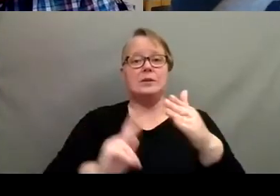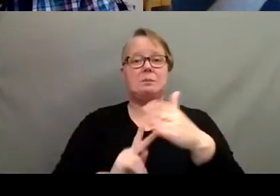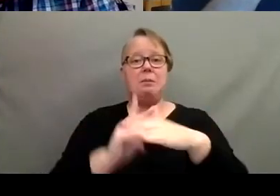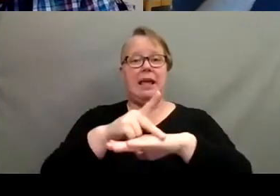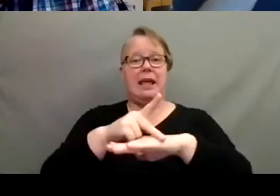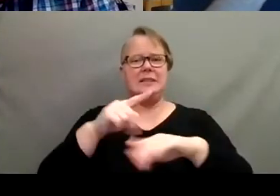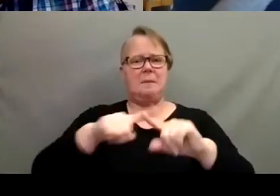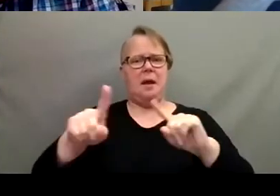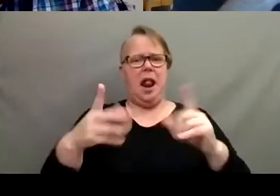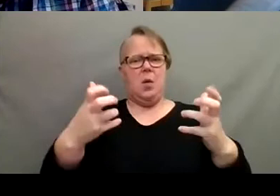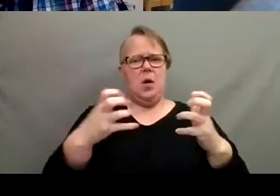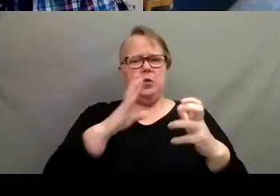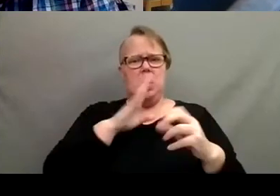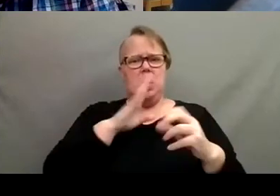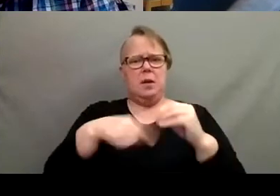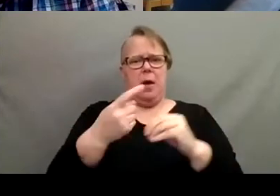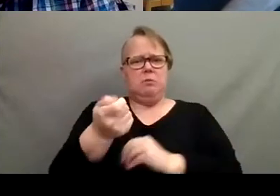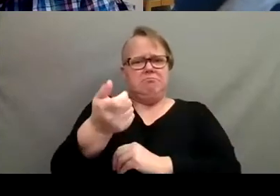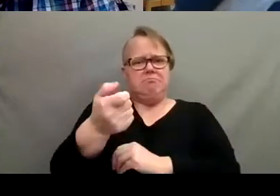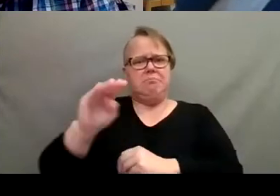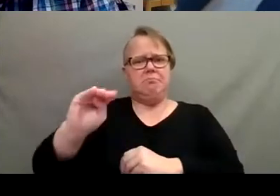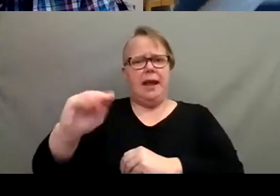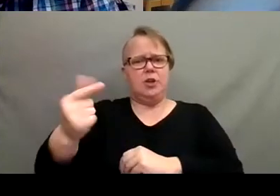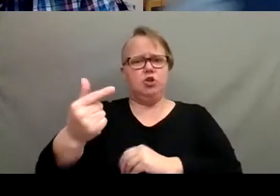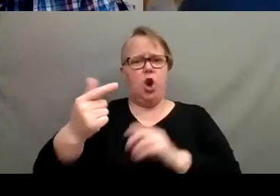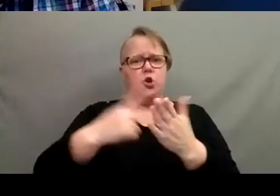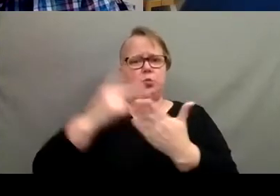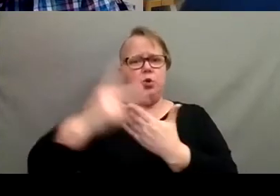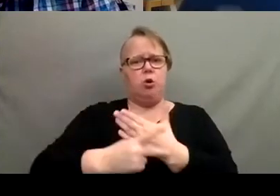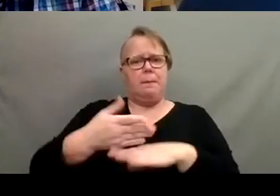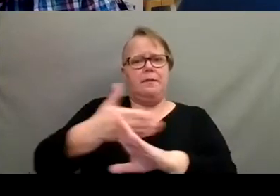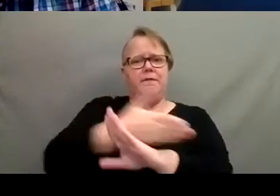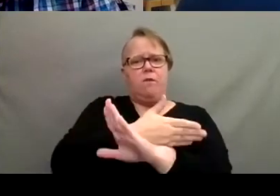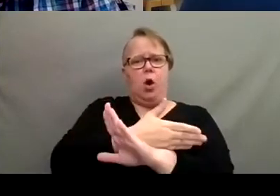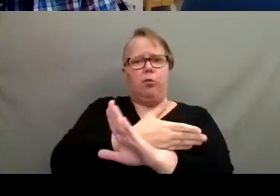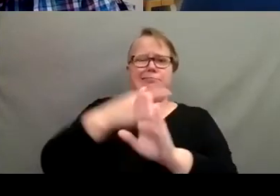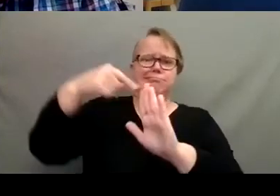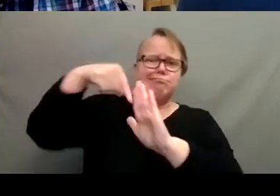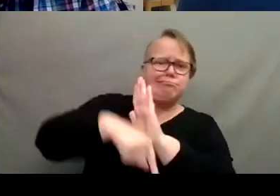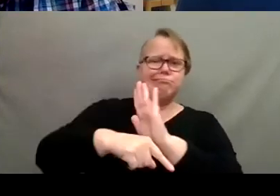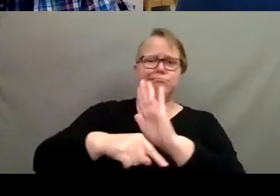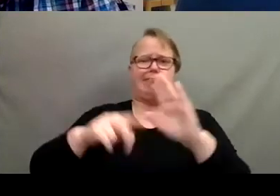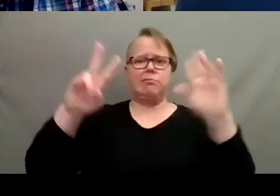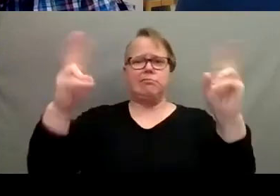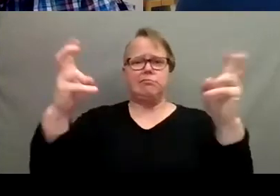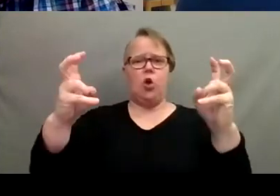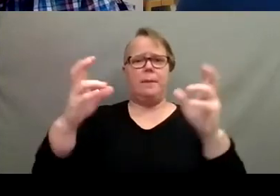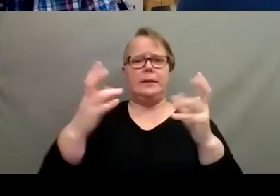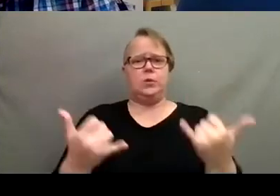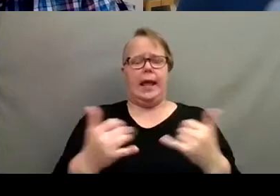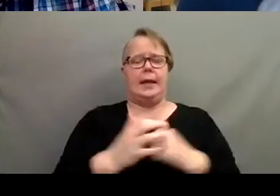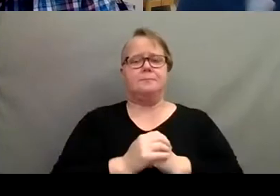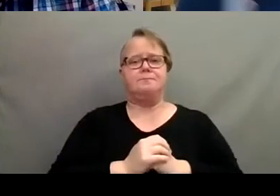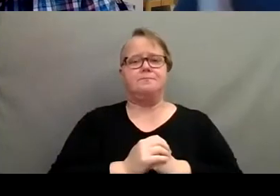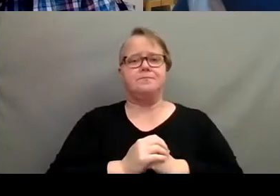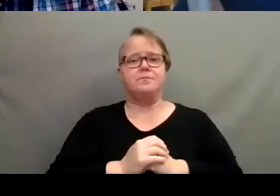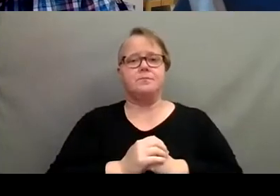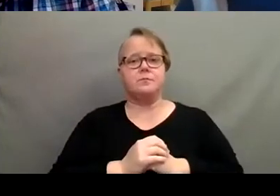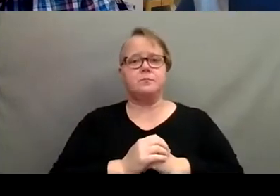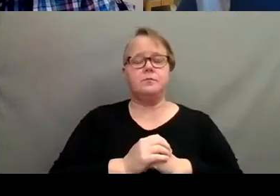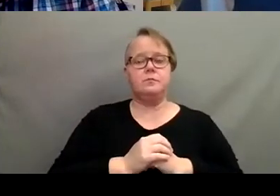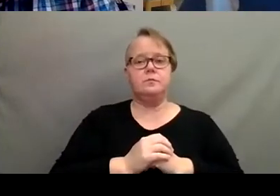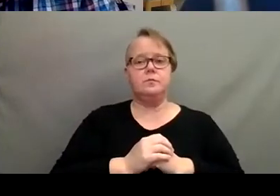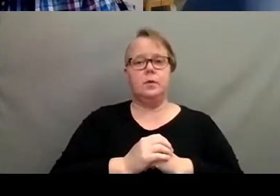I want to cover a little bit about the master gardener program before we dive into our main topic tonight. So, um, you know, I know that